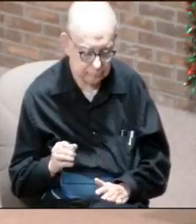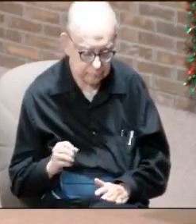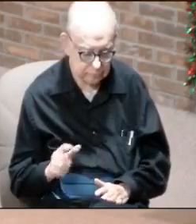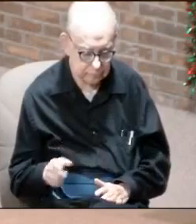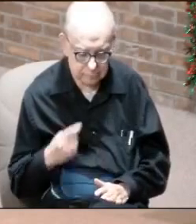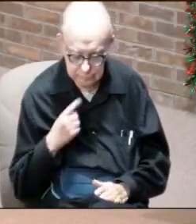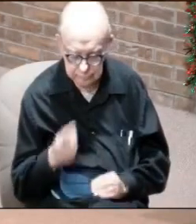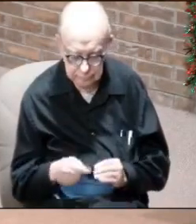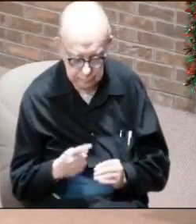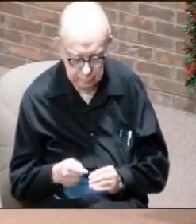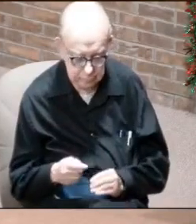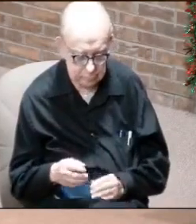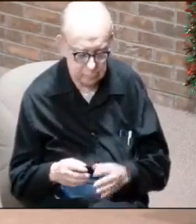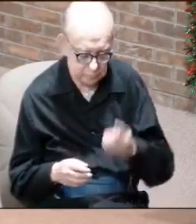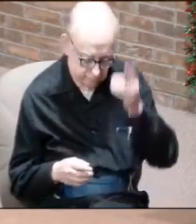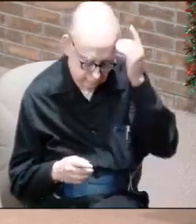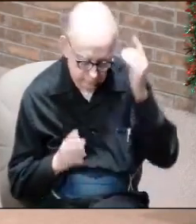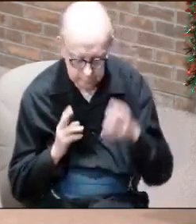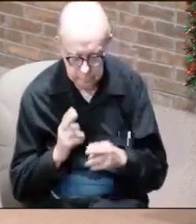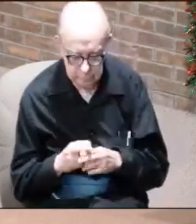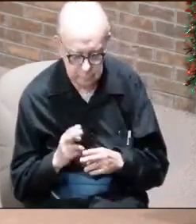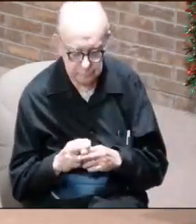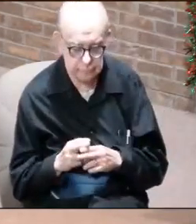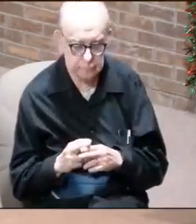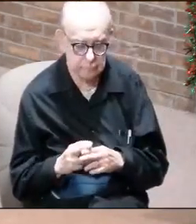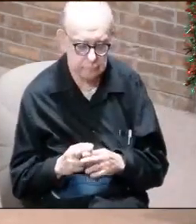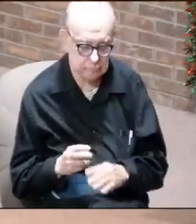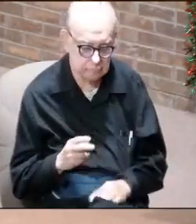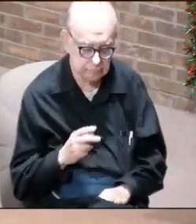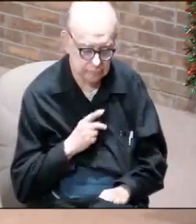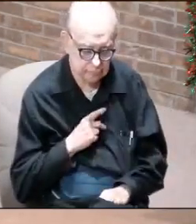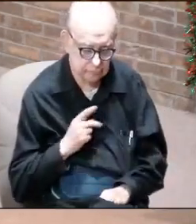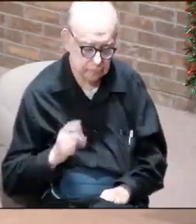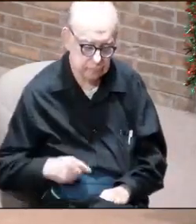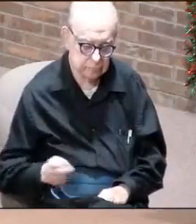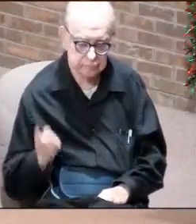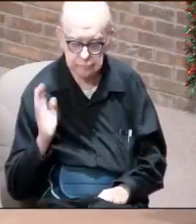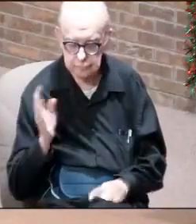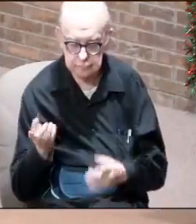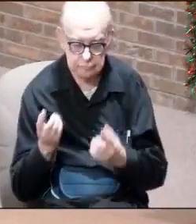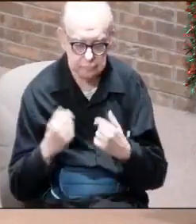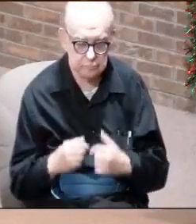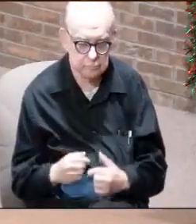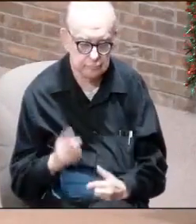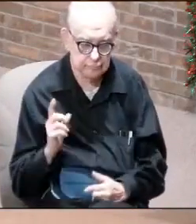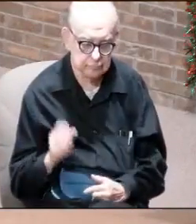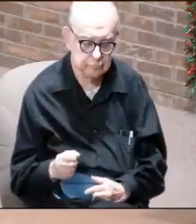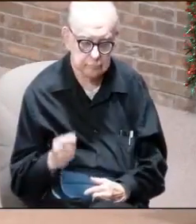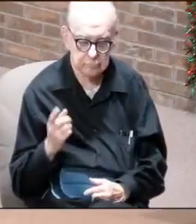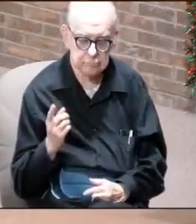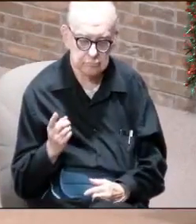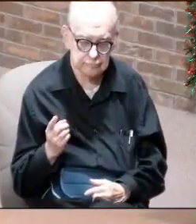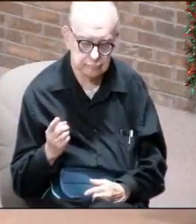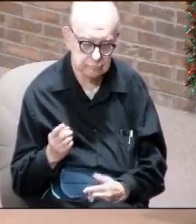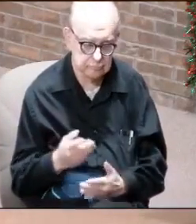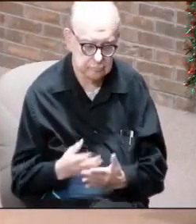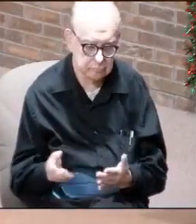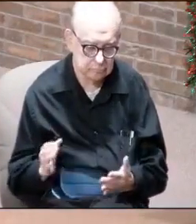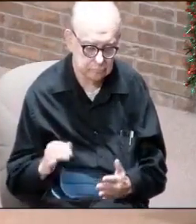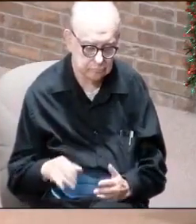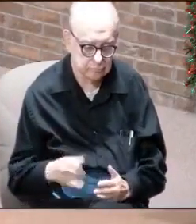us about this, or Daniel called him the prince that shall come and we need to understand these things.